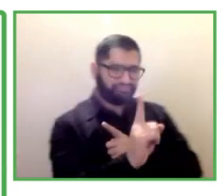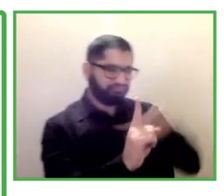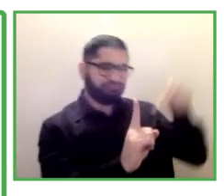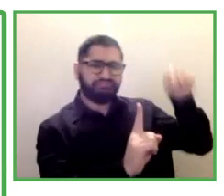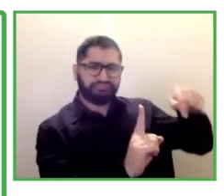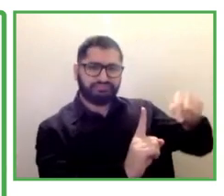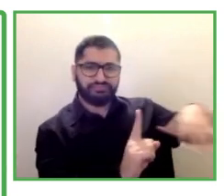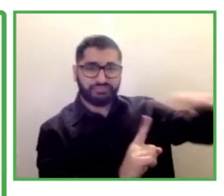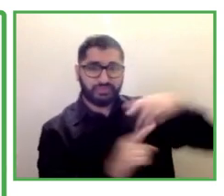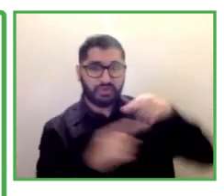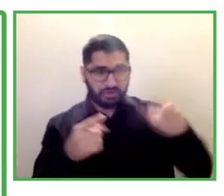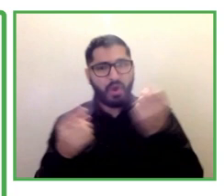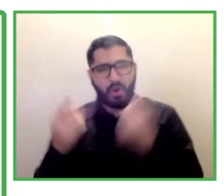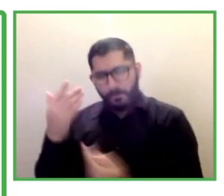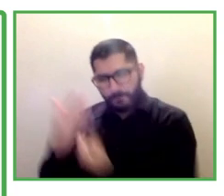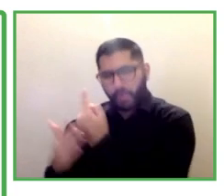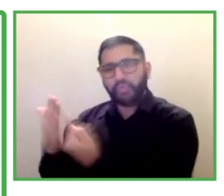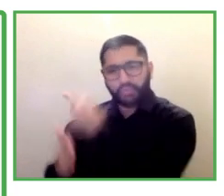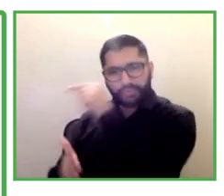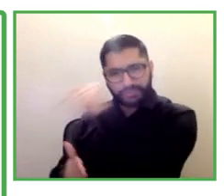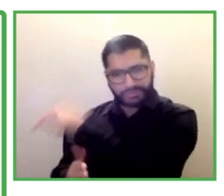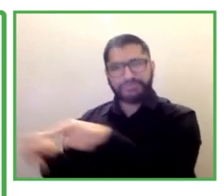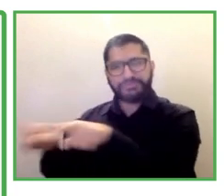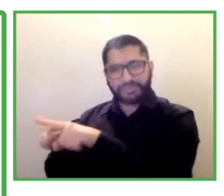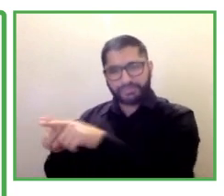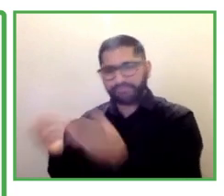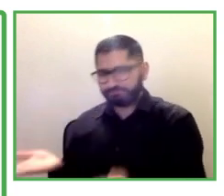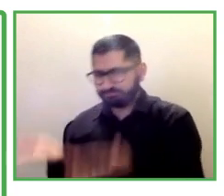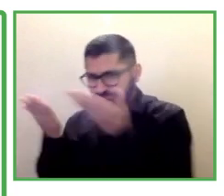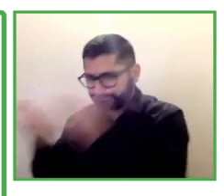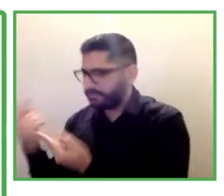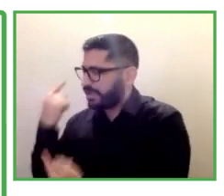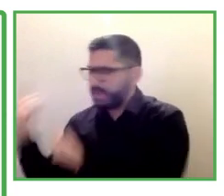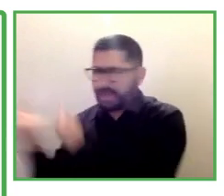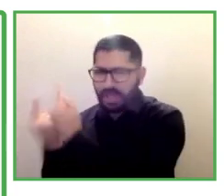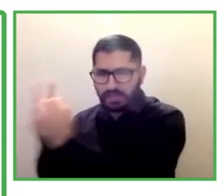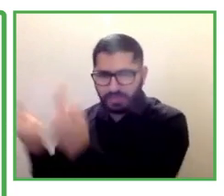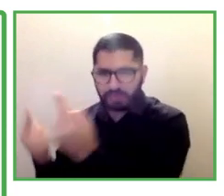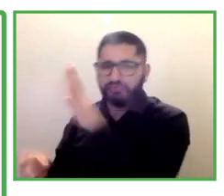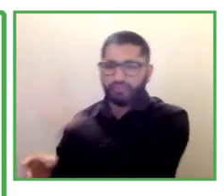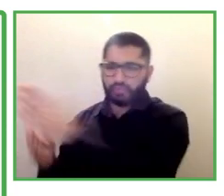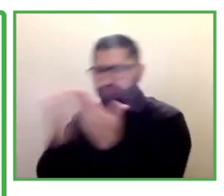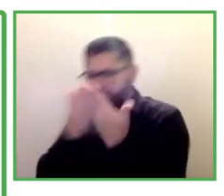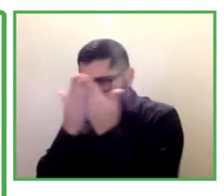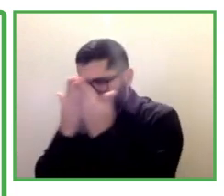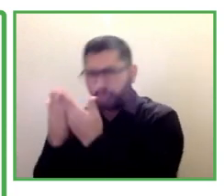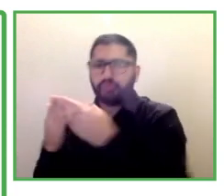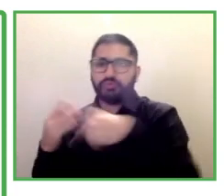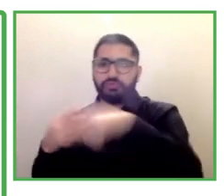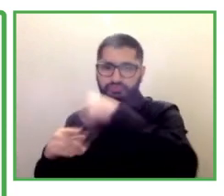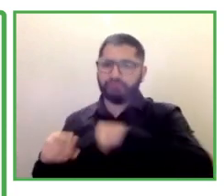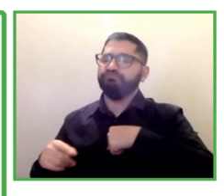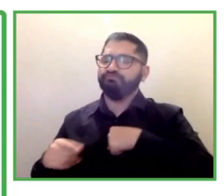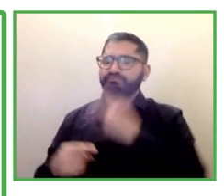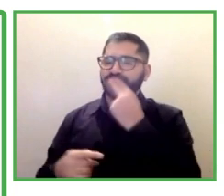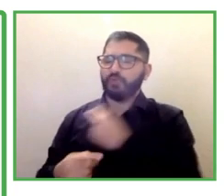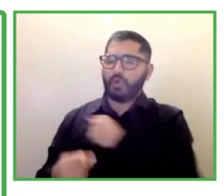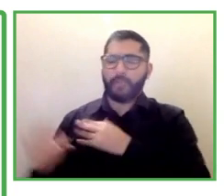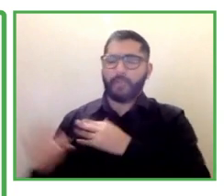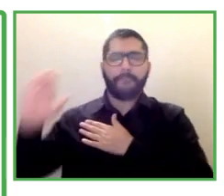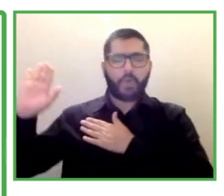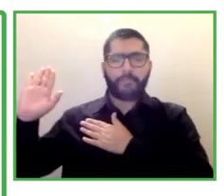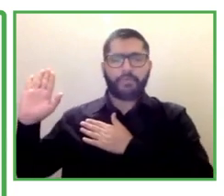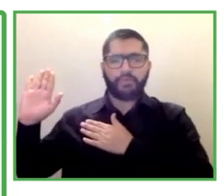across australia so we have about 40 uh big universities here in australia and we have developed really fantastic